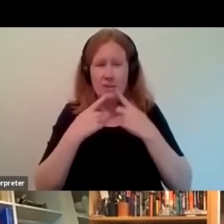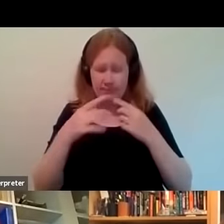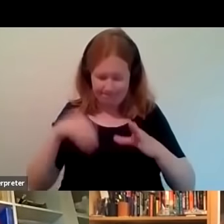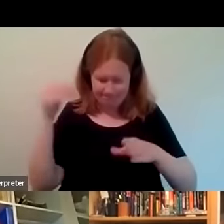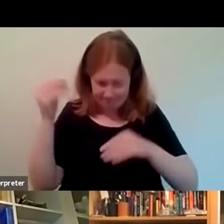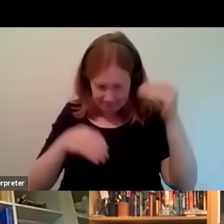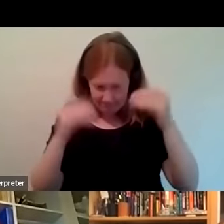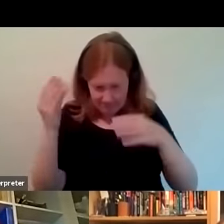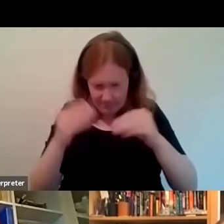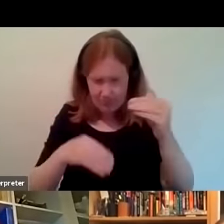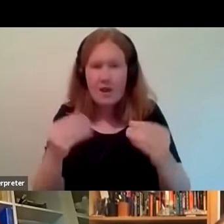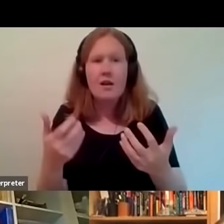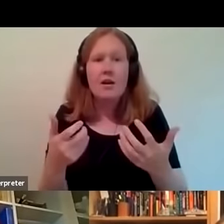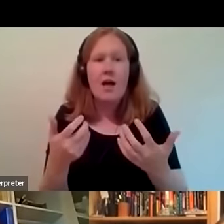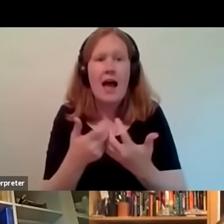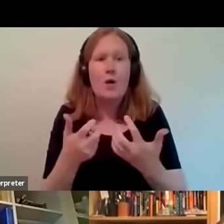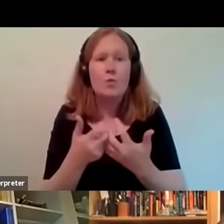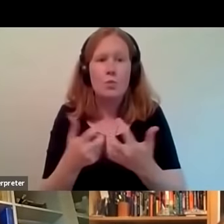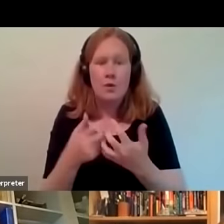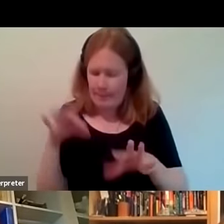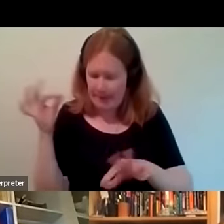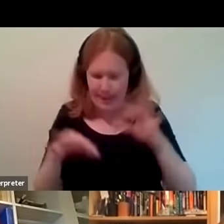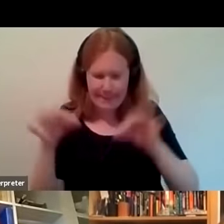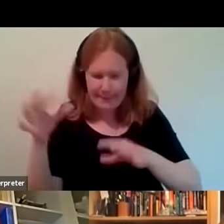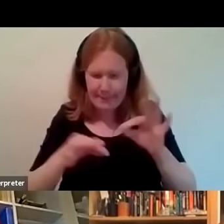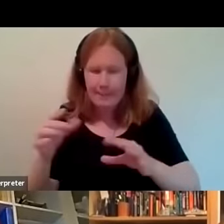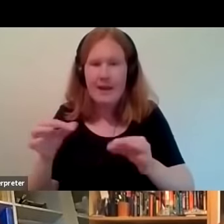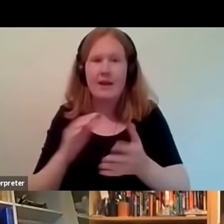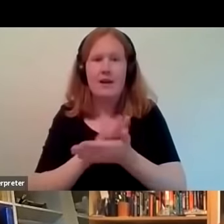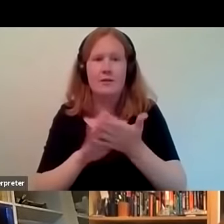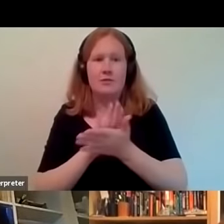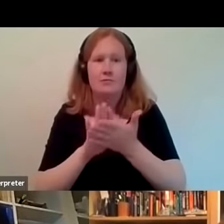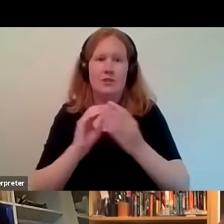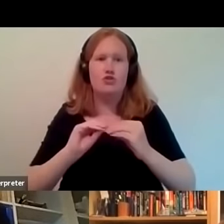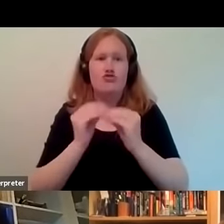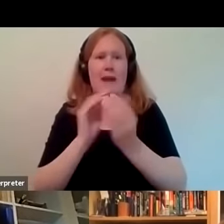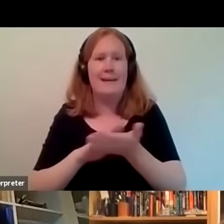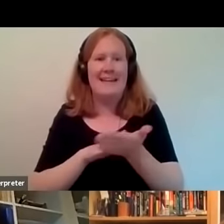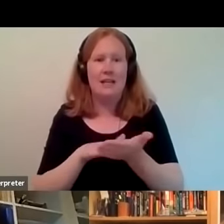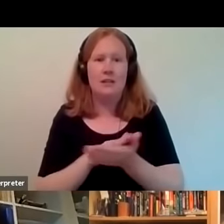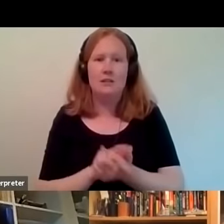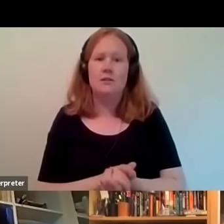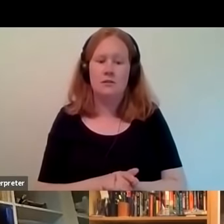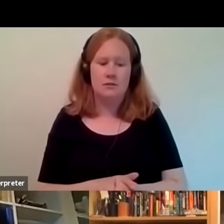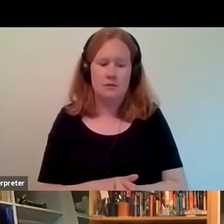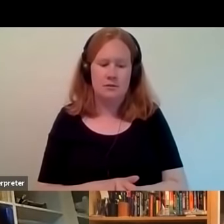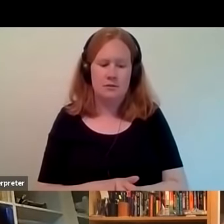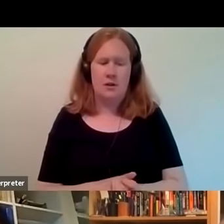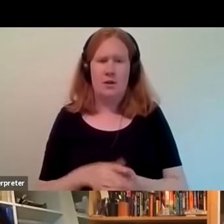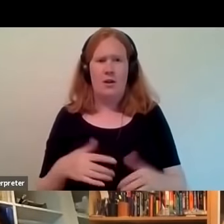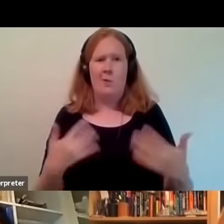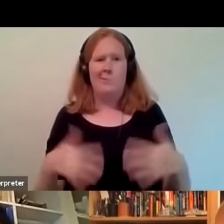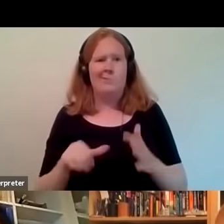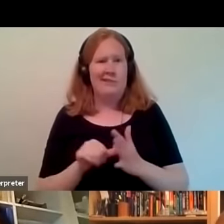to to give it that meaning that um that it has um god uh